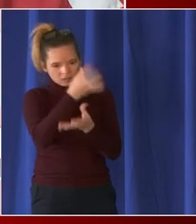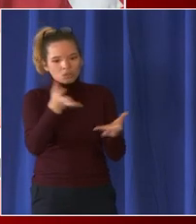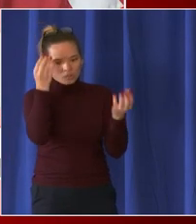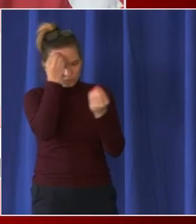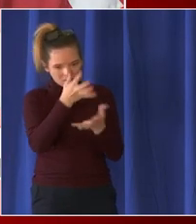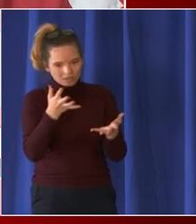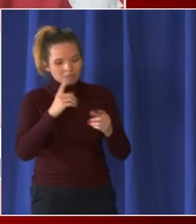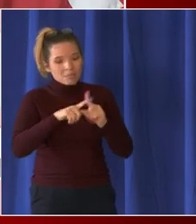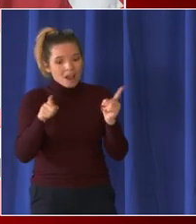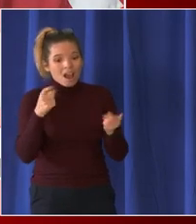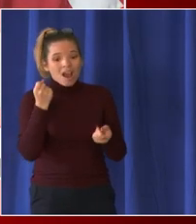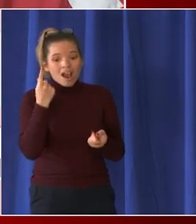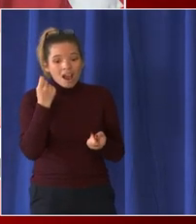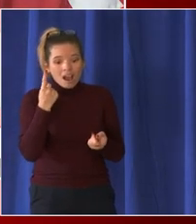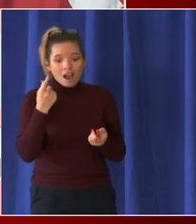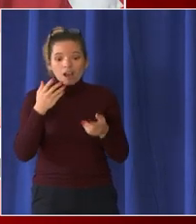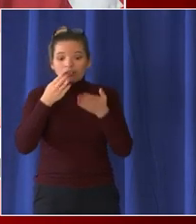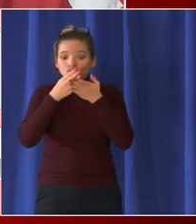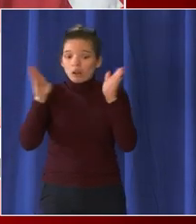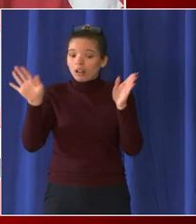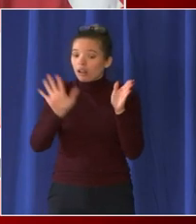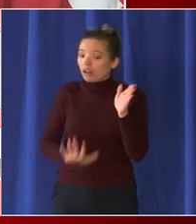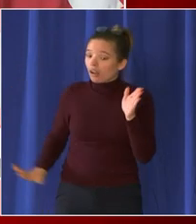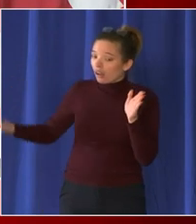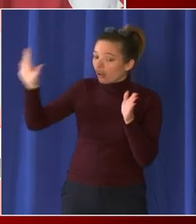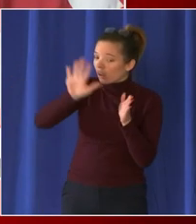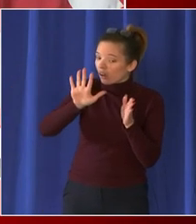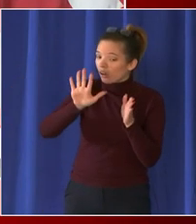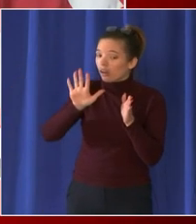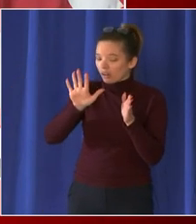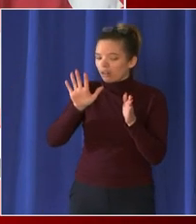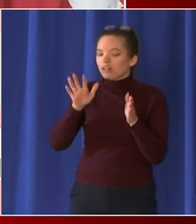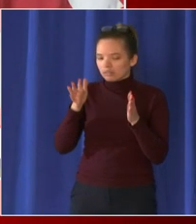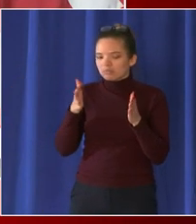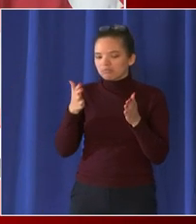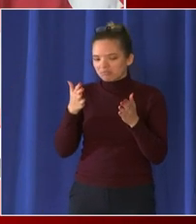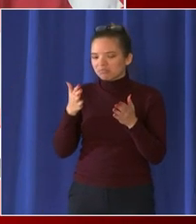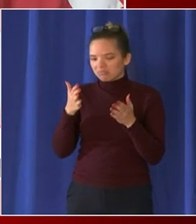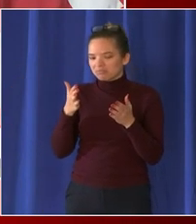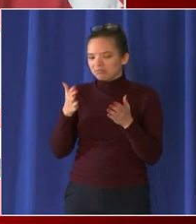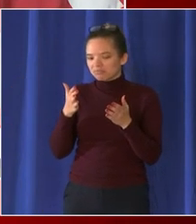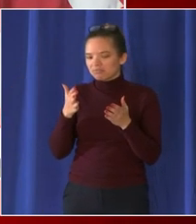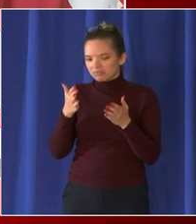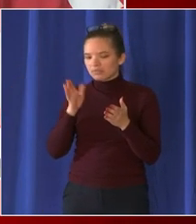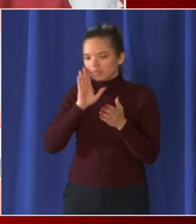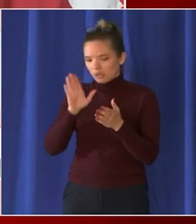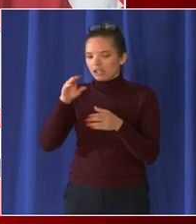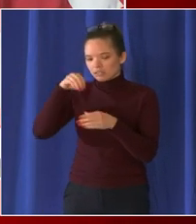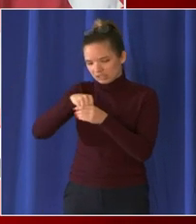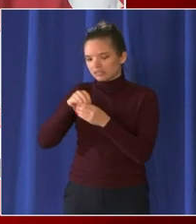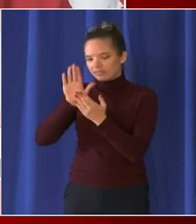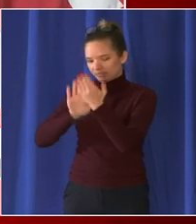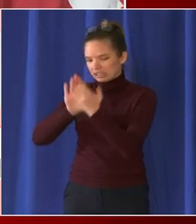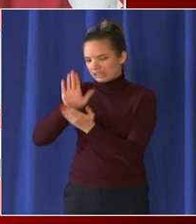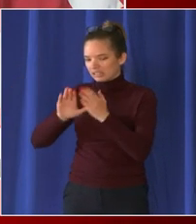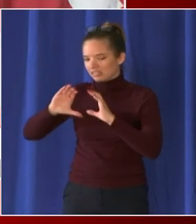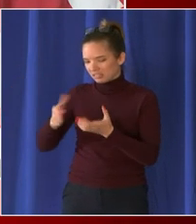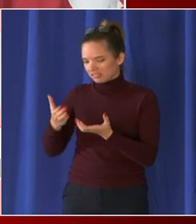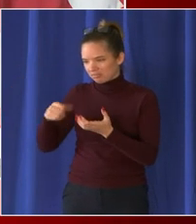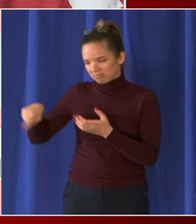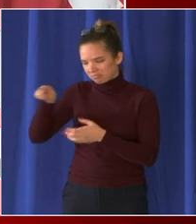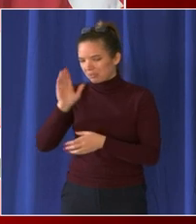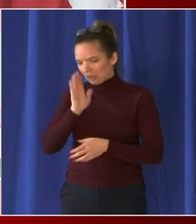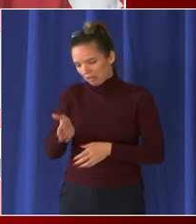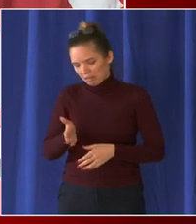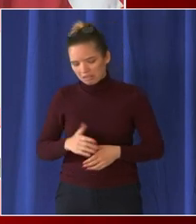what's been happening in our response to covet throughout the school year and those families have been contacted directly are the classes is that public information